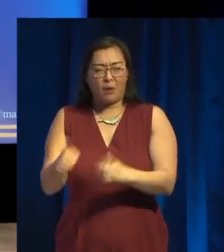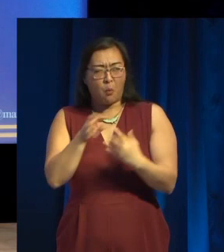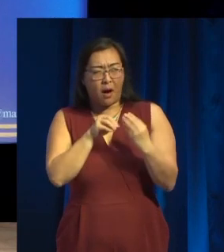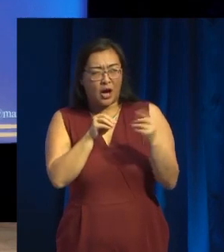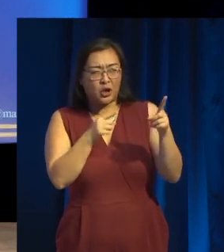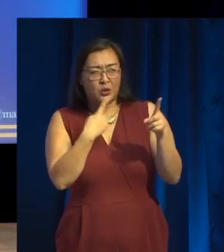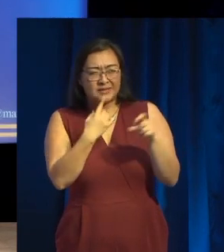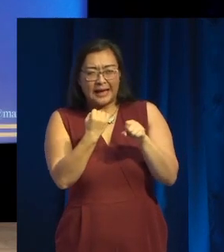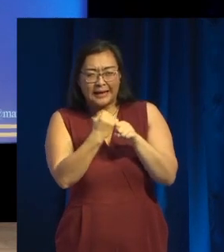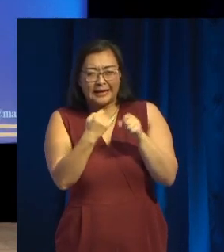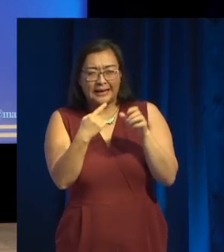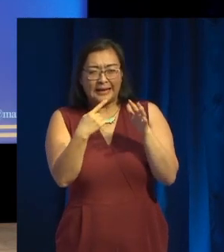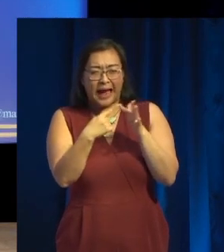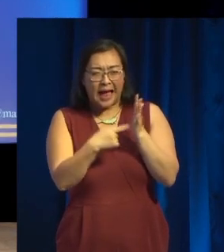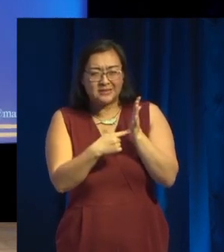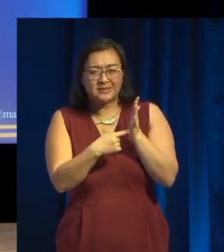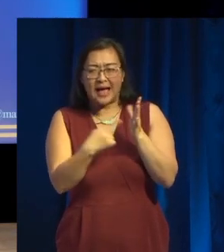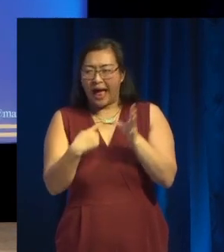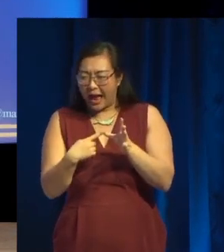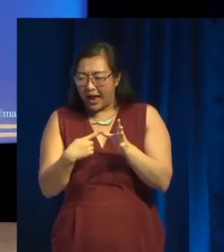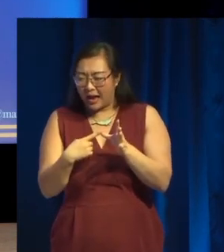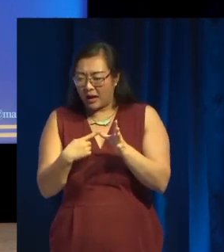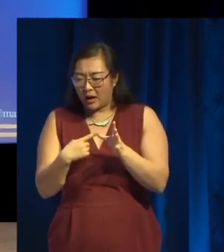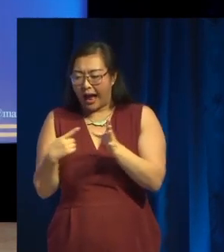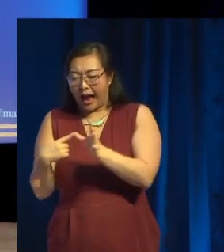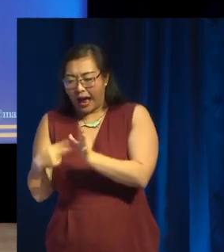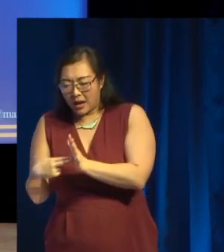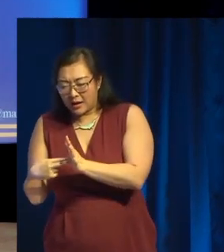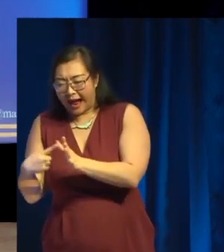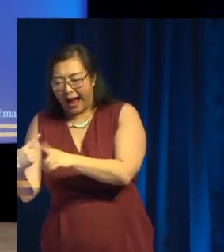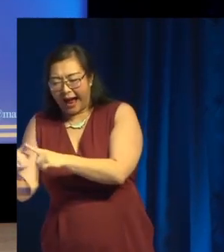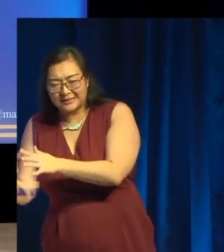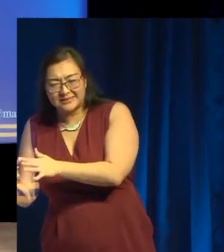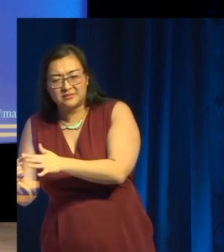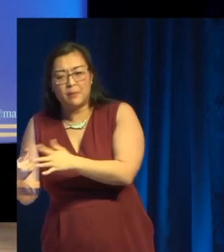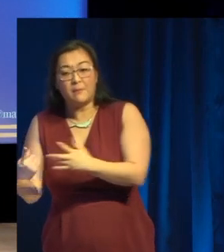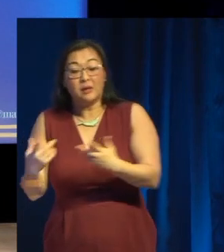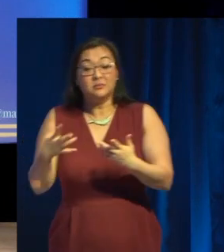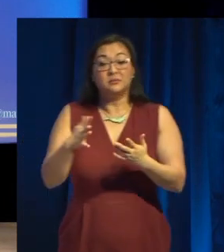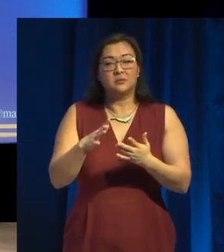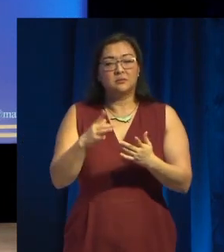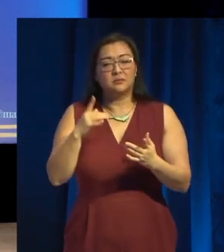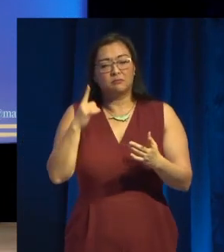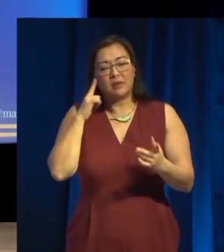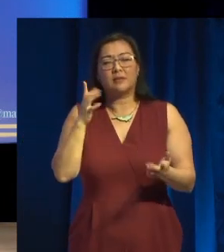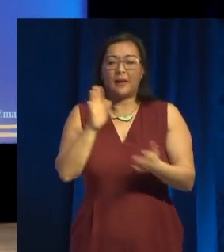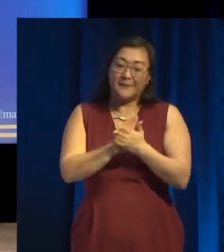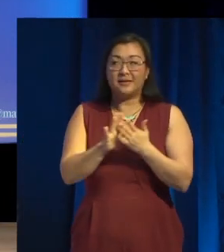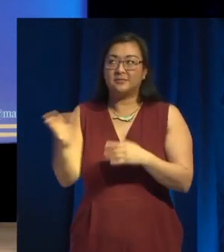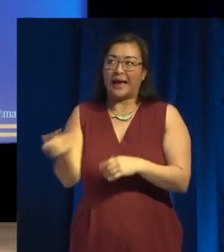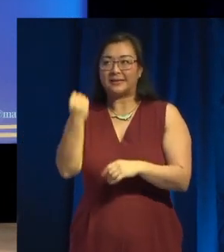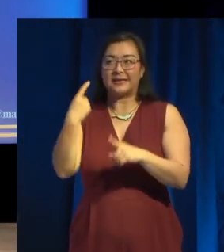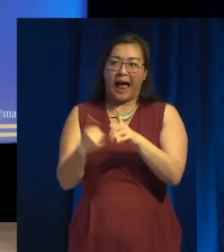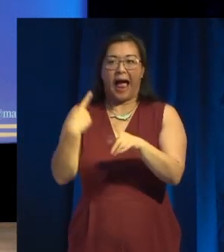an axe, and it will work out, well, I'm not going to give you all that information. I'm just going to say, get an axe. It will